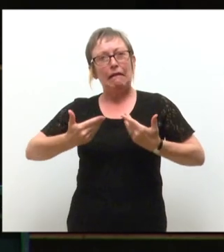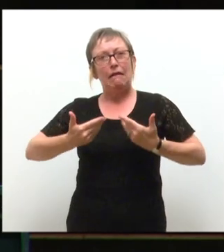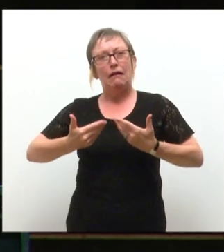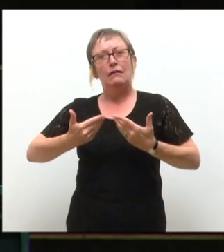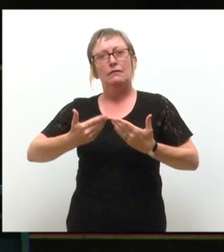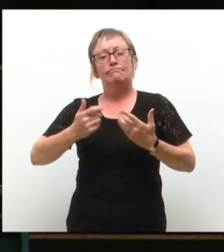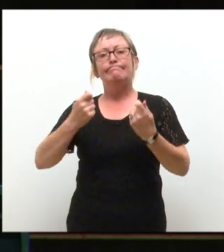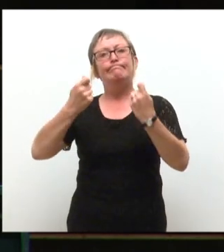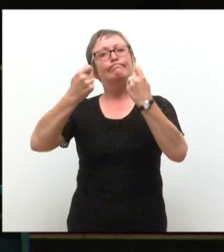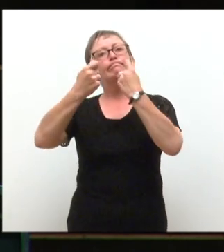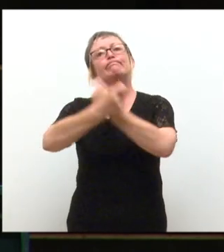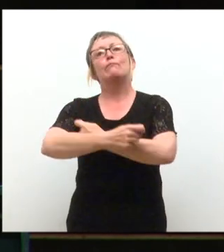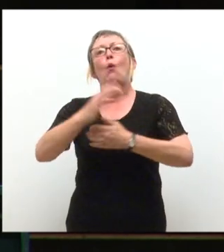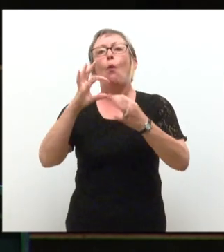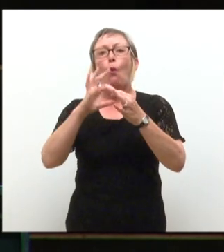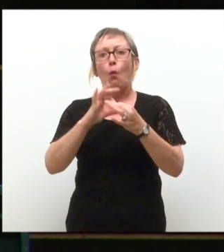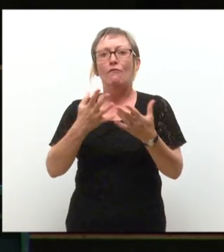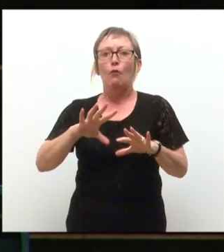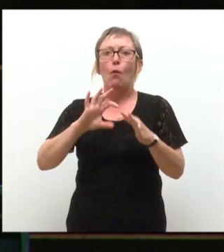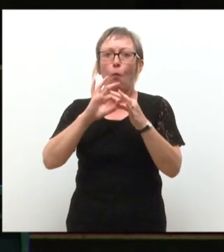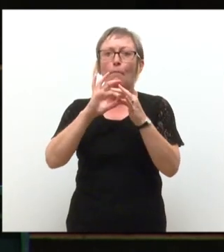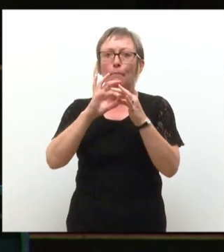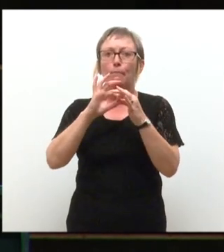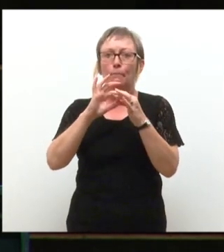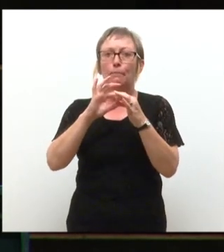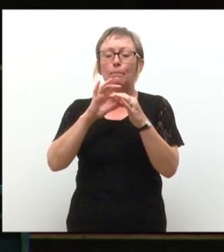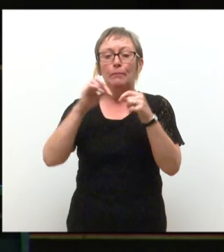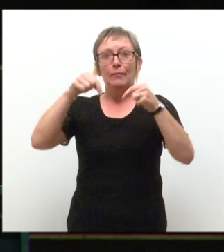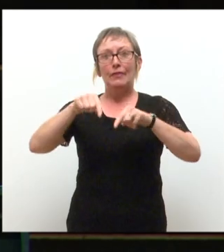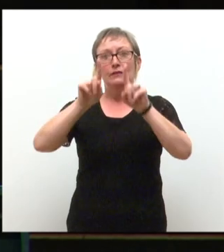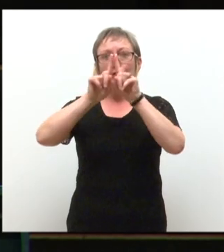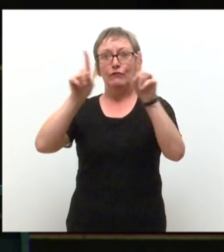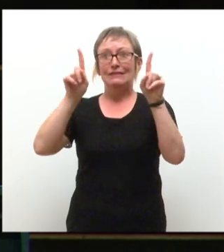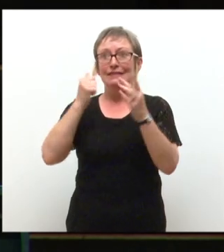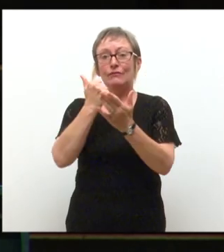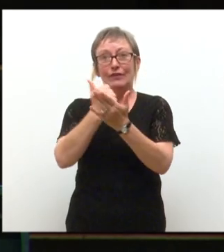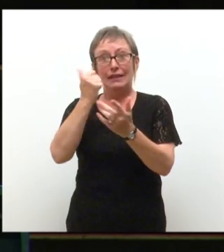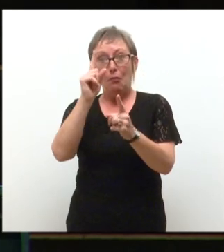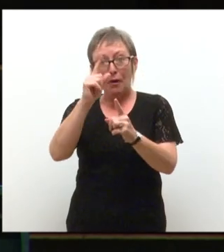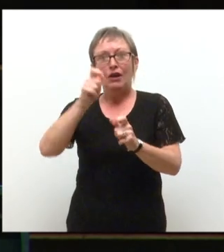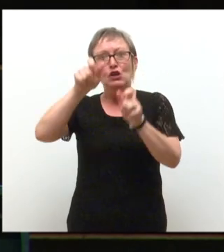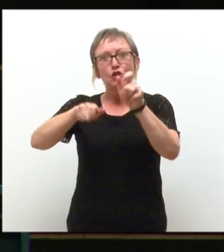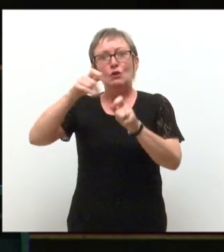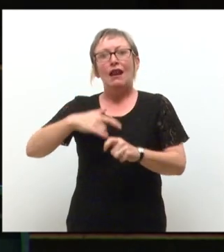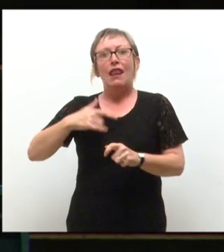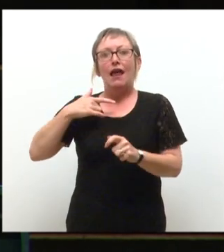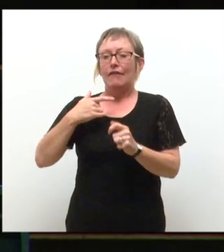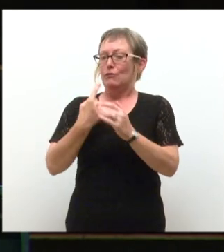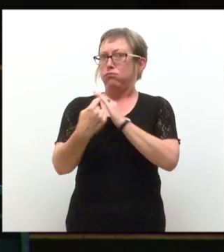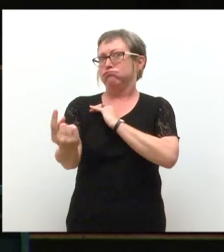place would become my home away from home. This university is great, but the student life is one of a kind.